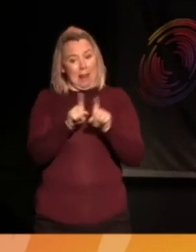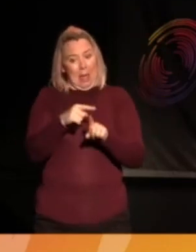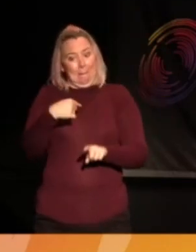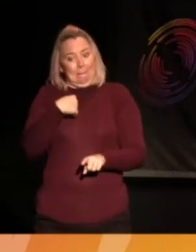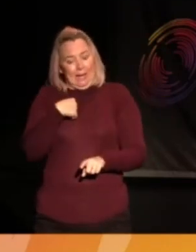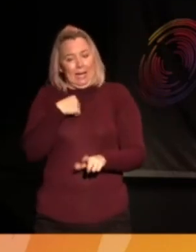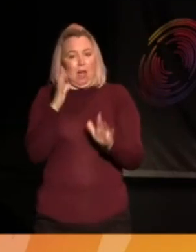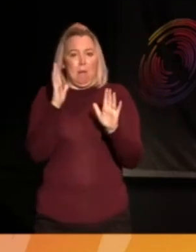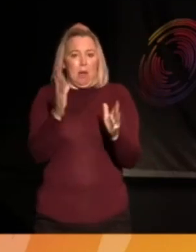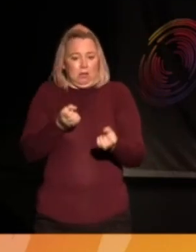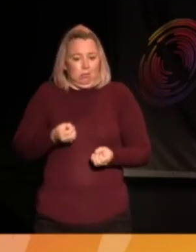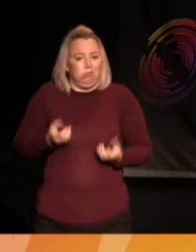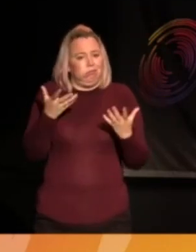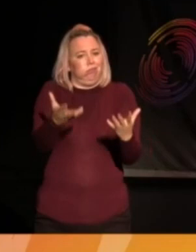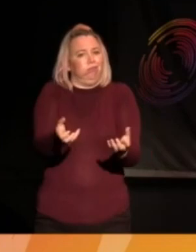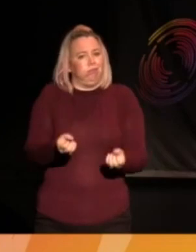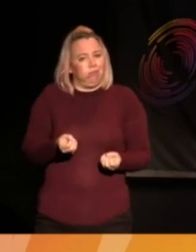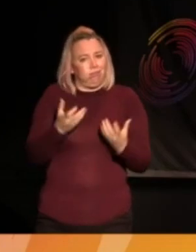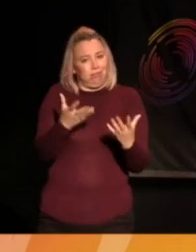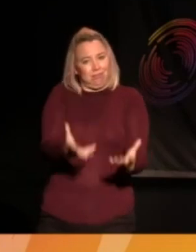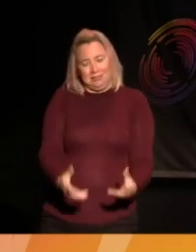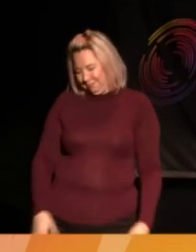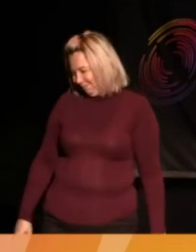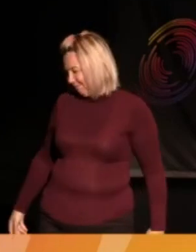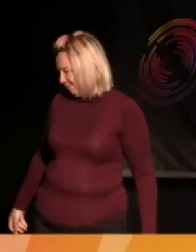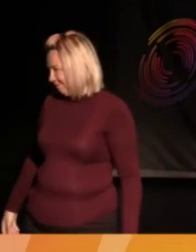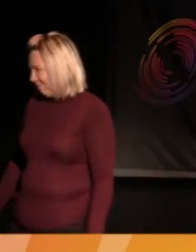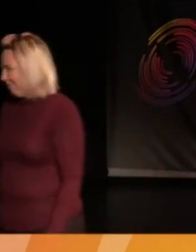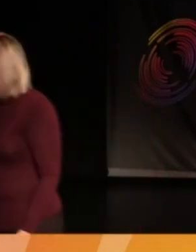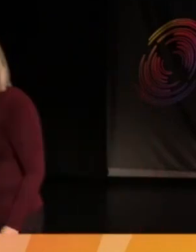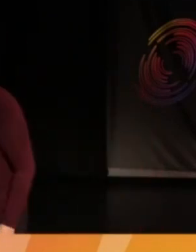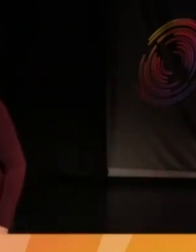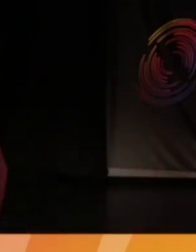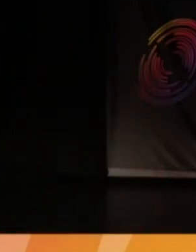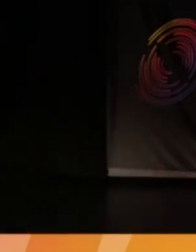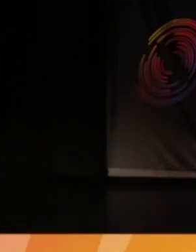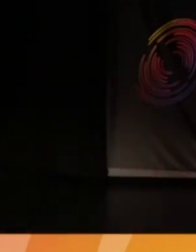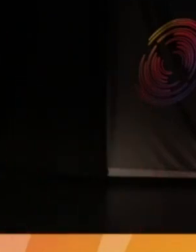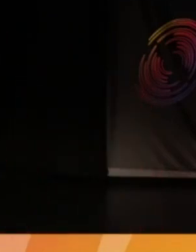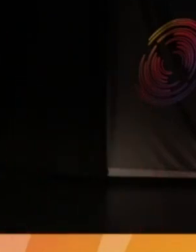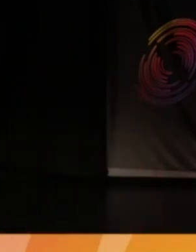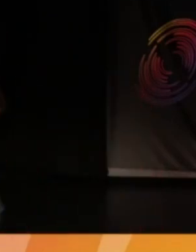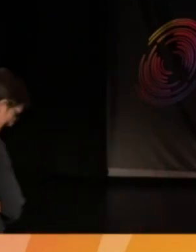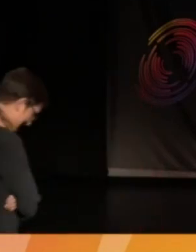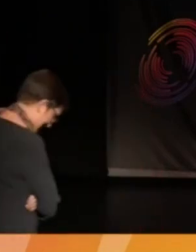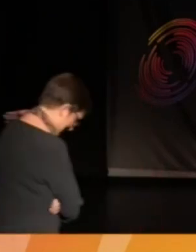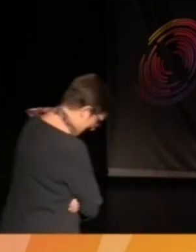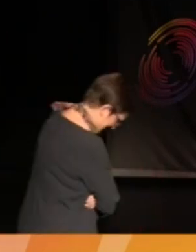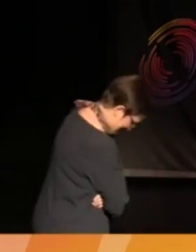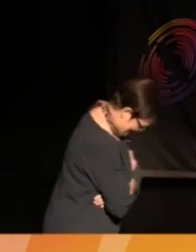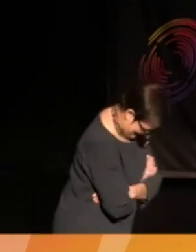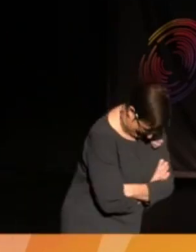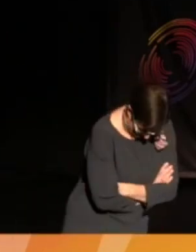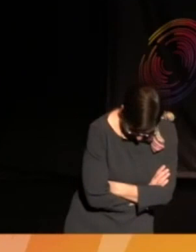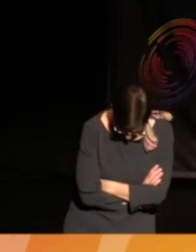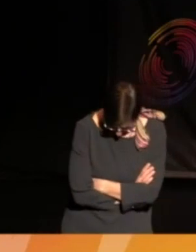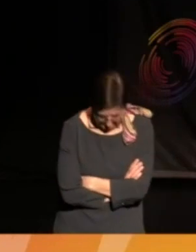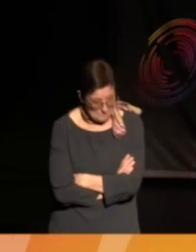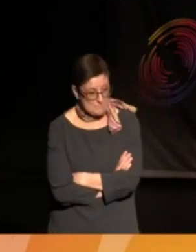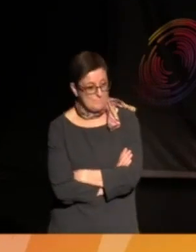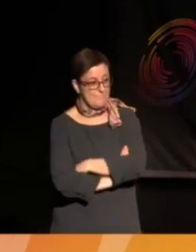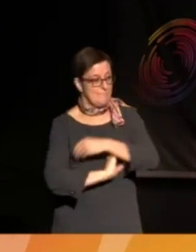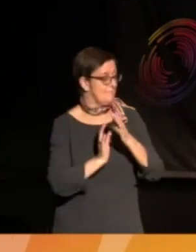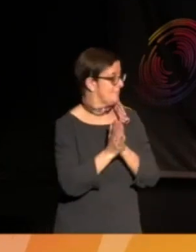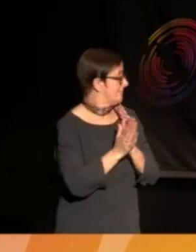get more outspoken about it. OK, we'll let you do that. We will. We definitely will. Read the book, everybody. OK,